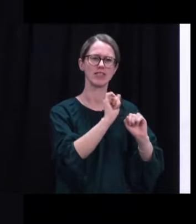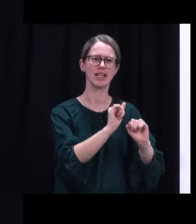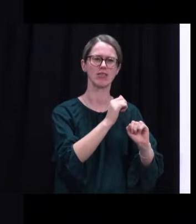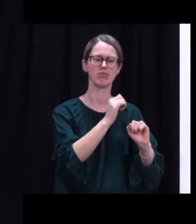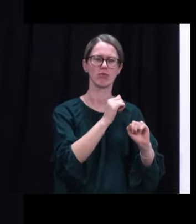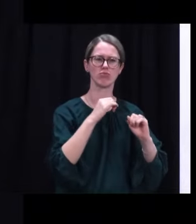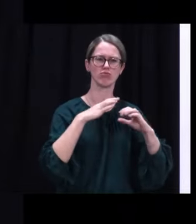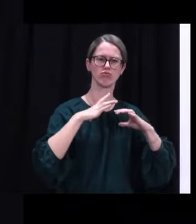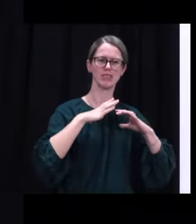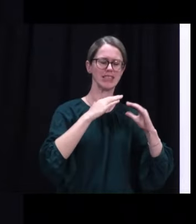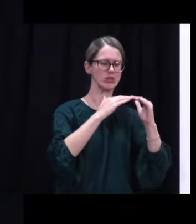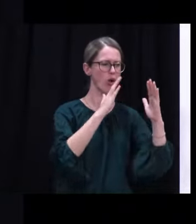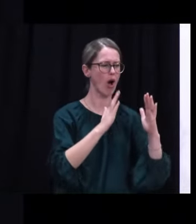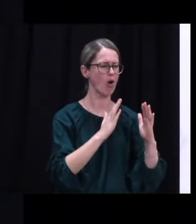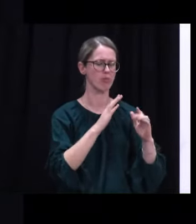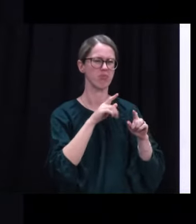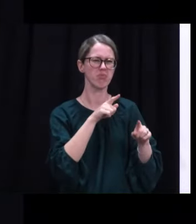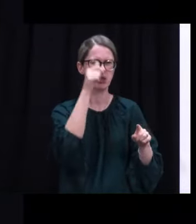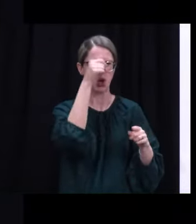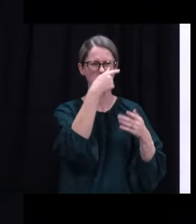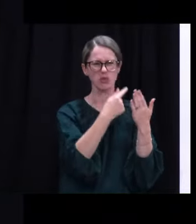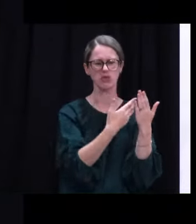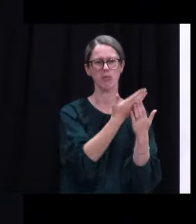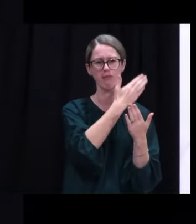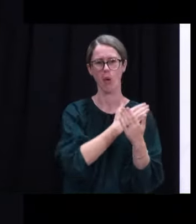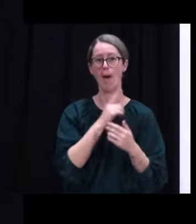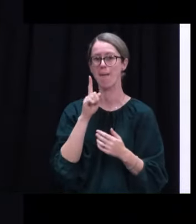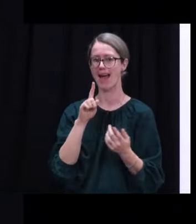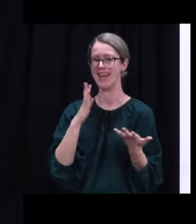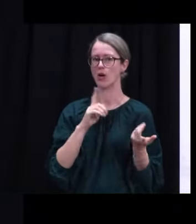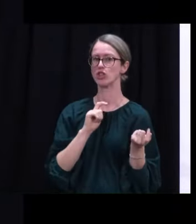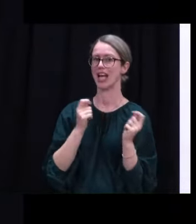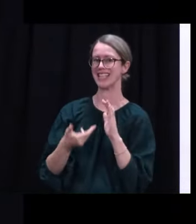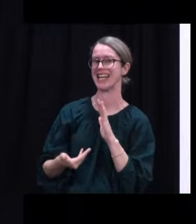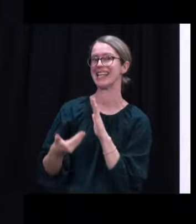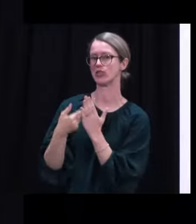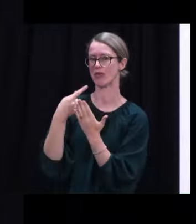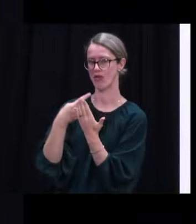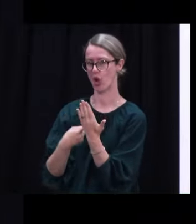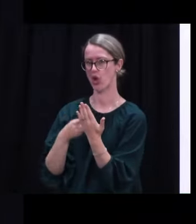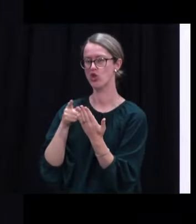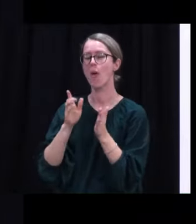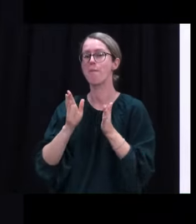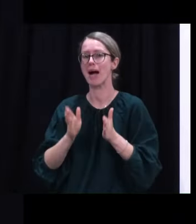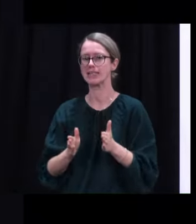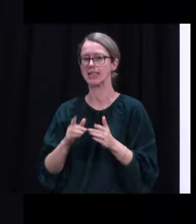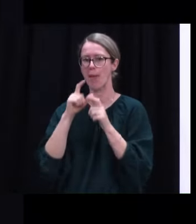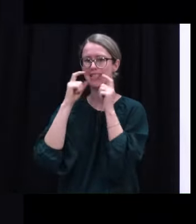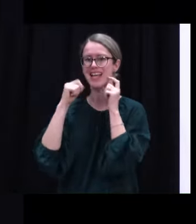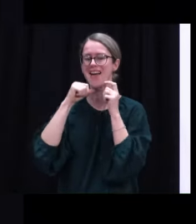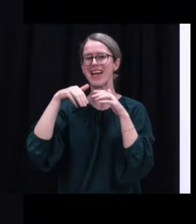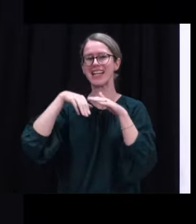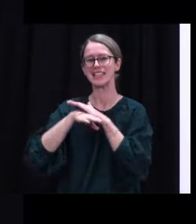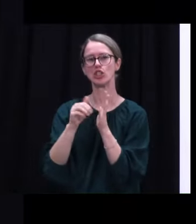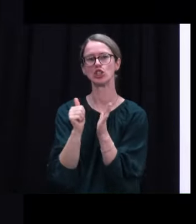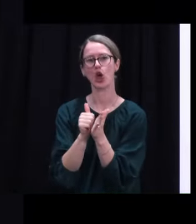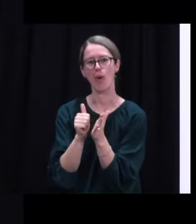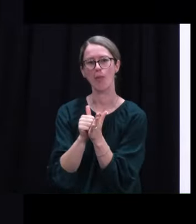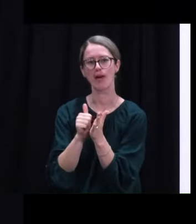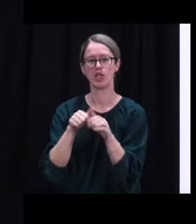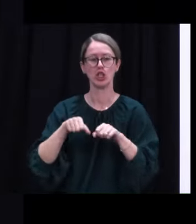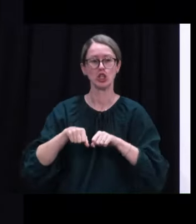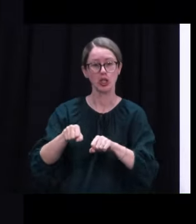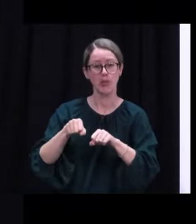those rules are well known to people. The major change is that you must wear a mask if you are inside any retail businesses, including